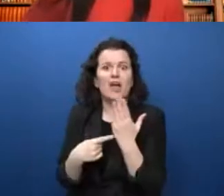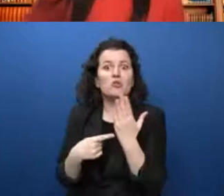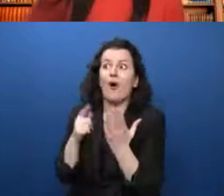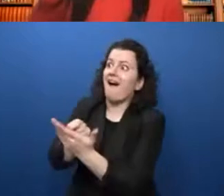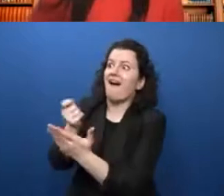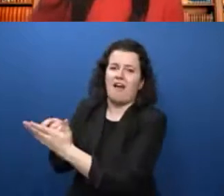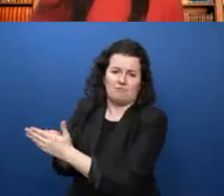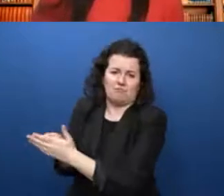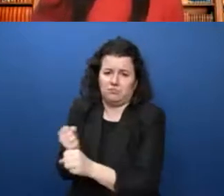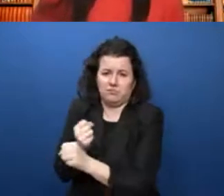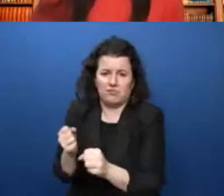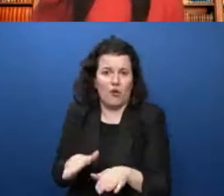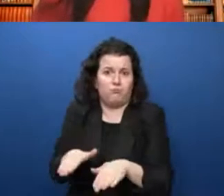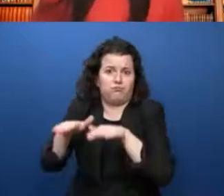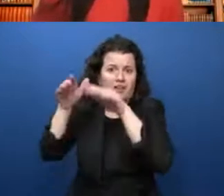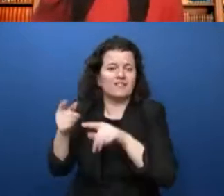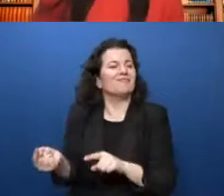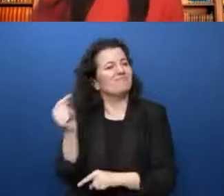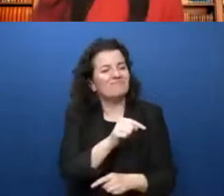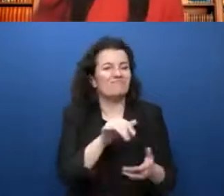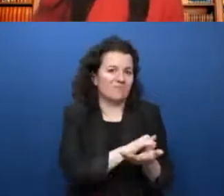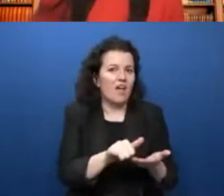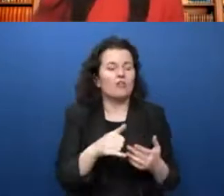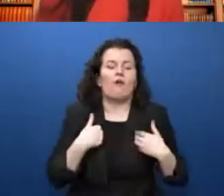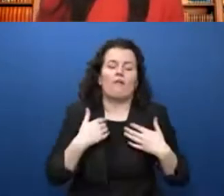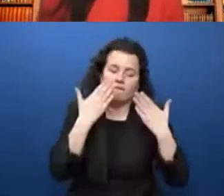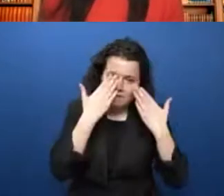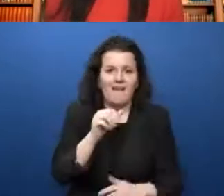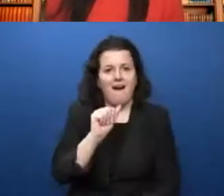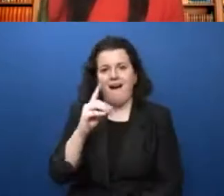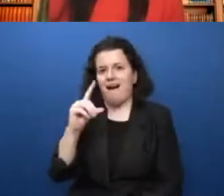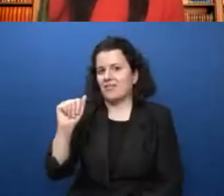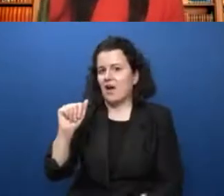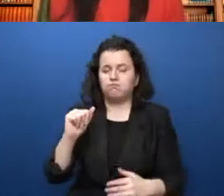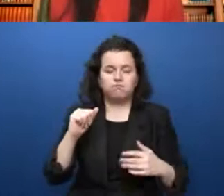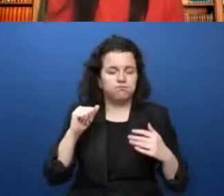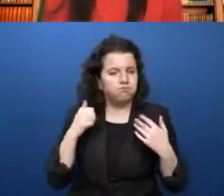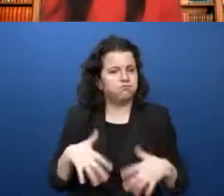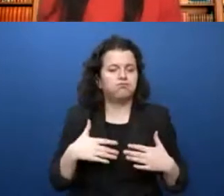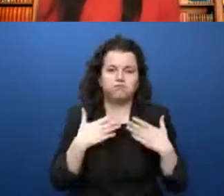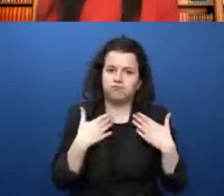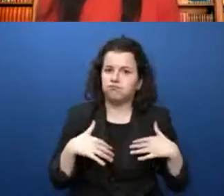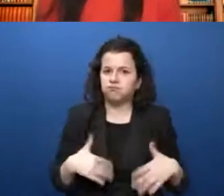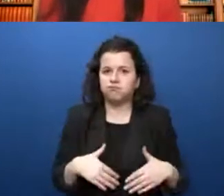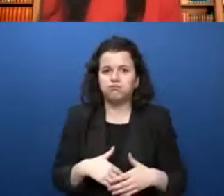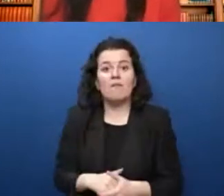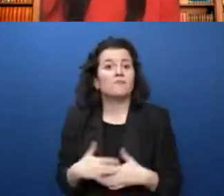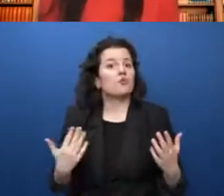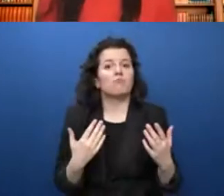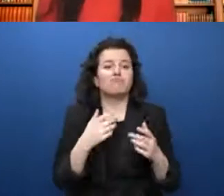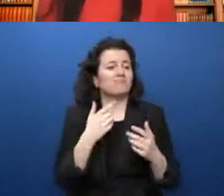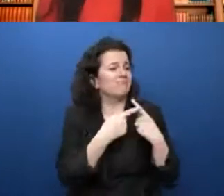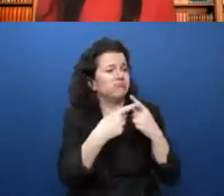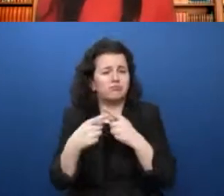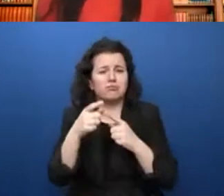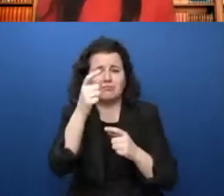So I'm very thankful to the Americans with Disabilities Act. Individuals who need access like this now can get these